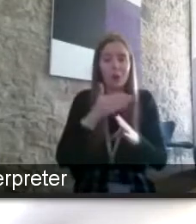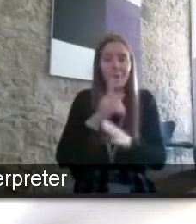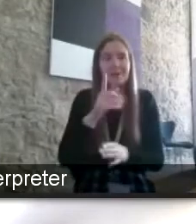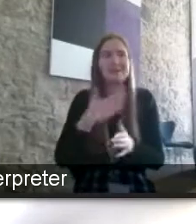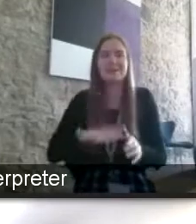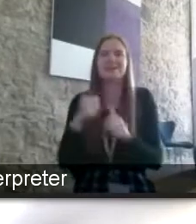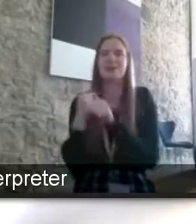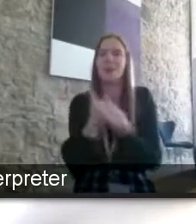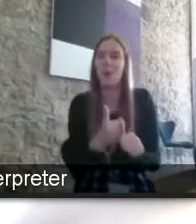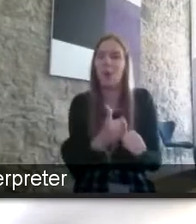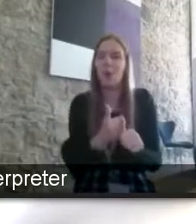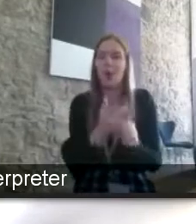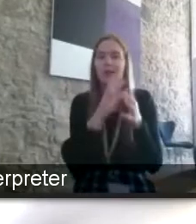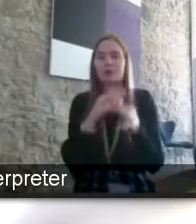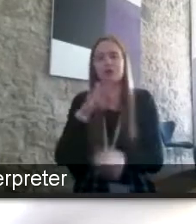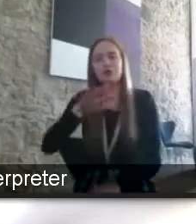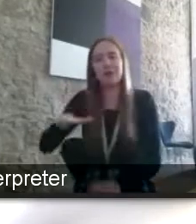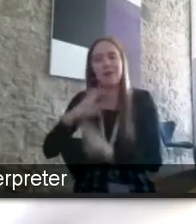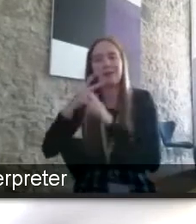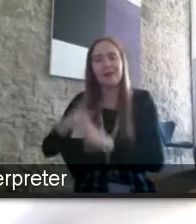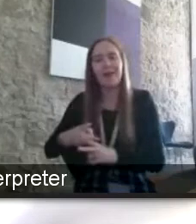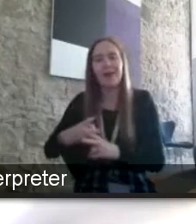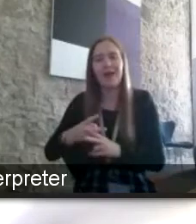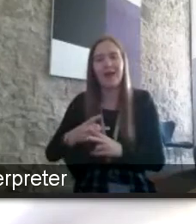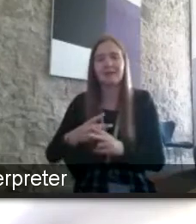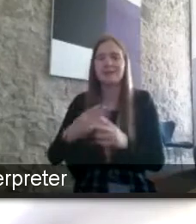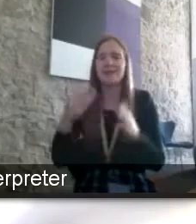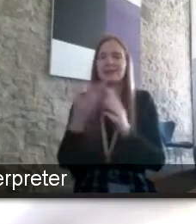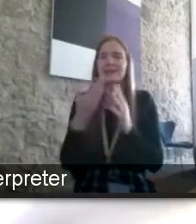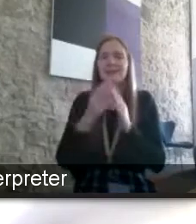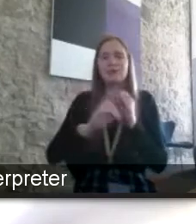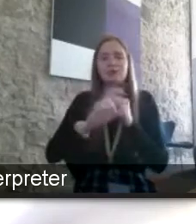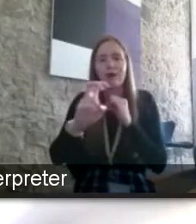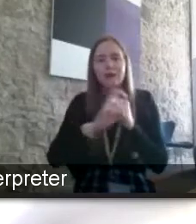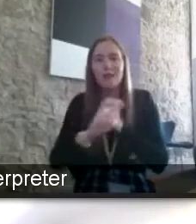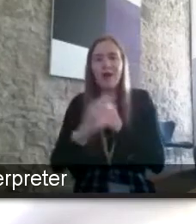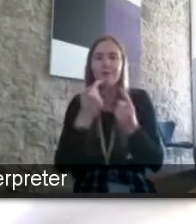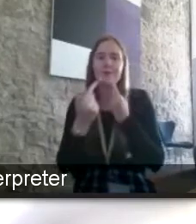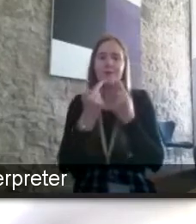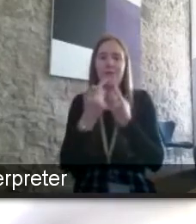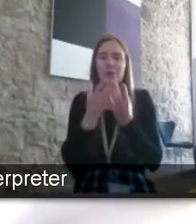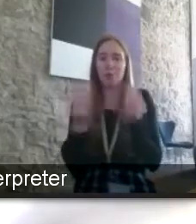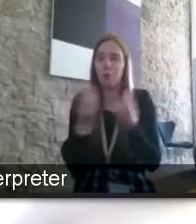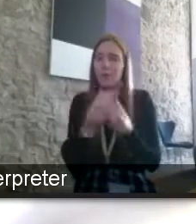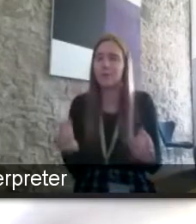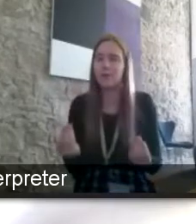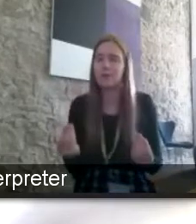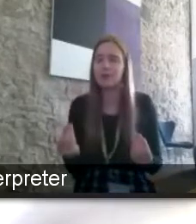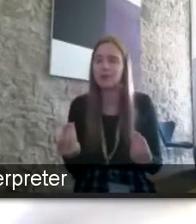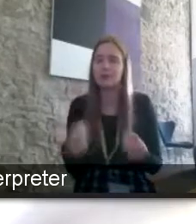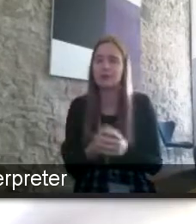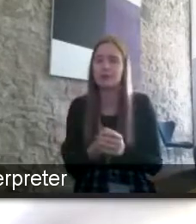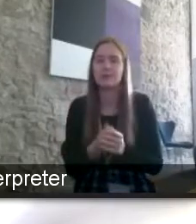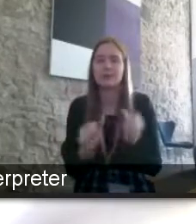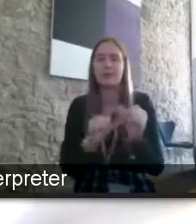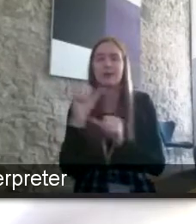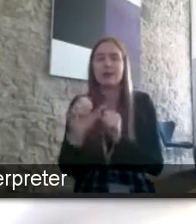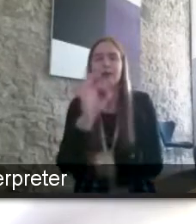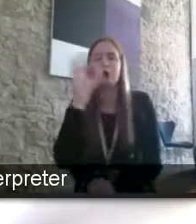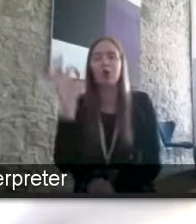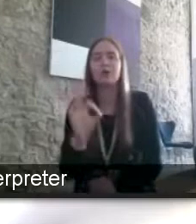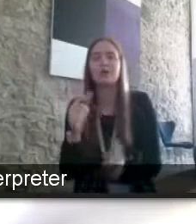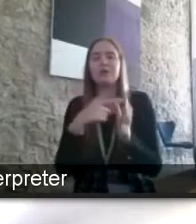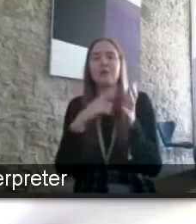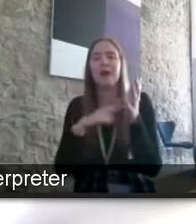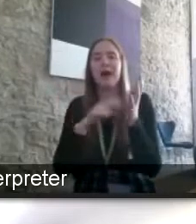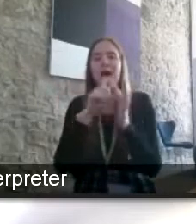example around child care accessible transport and so on there's a lack of data on this group so i'm going to ask the question on that and then we have a question from andrew and